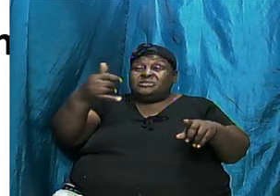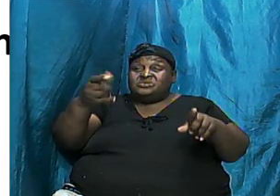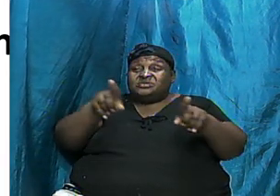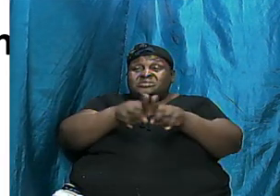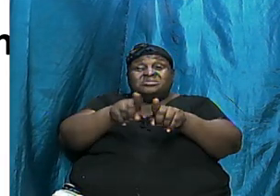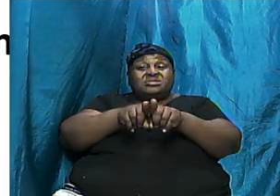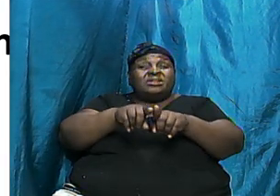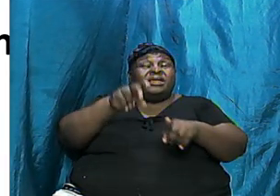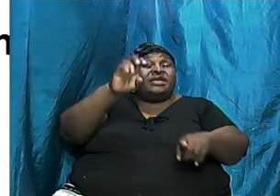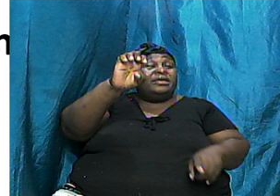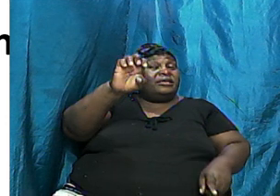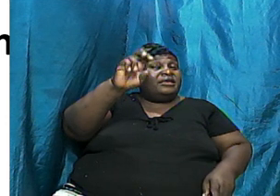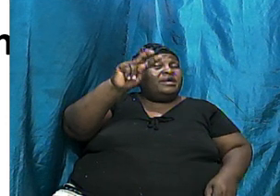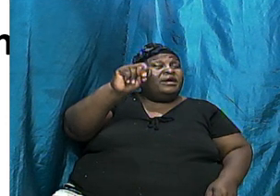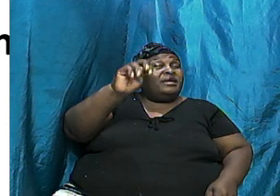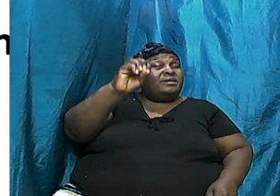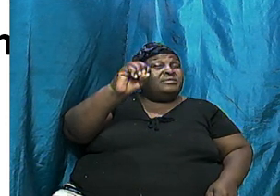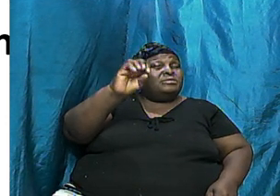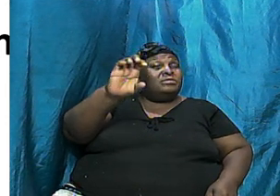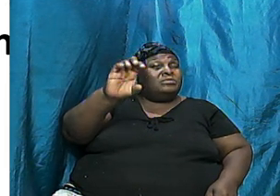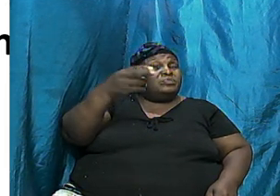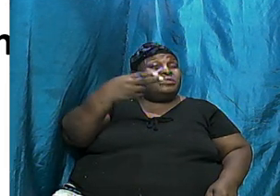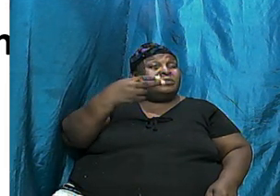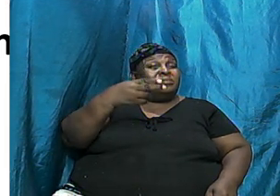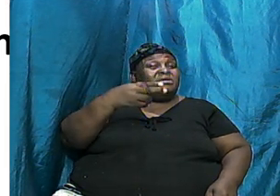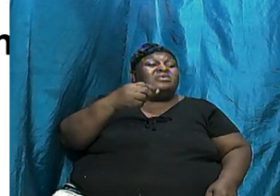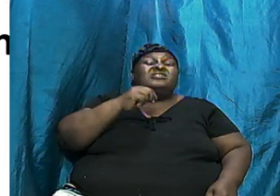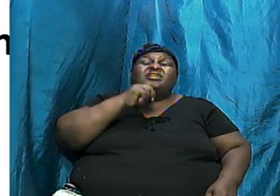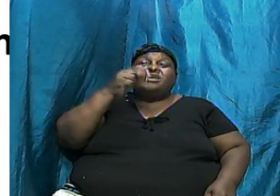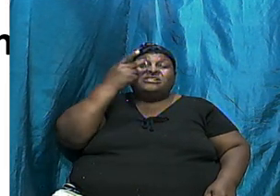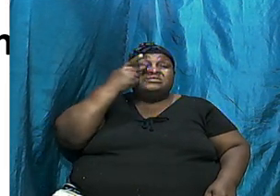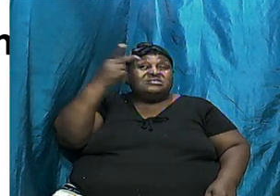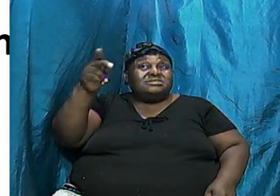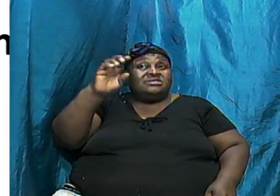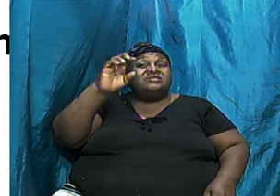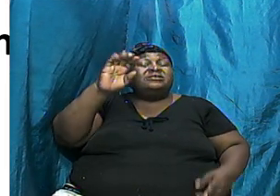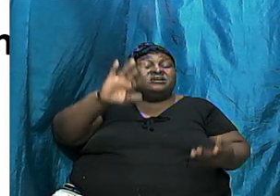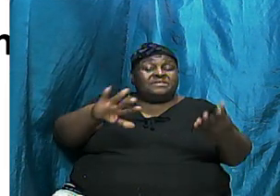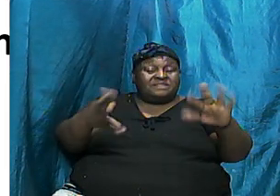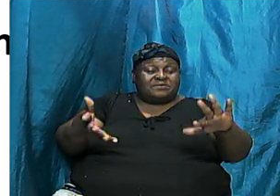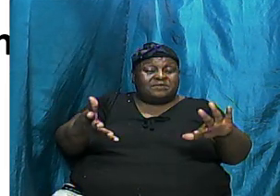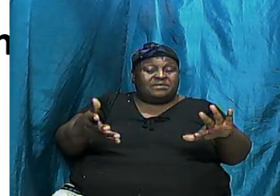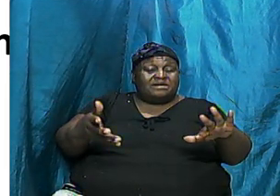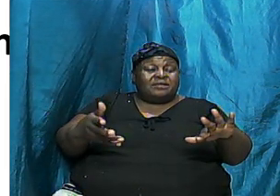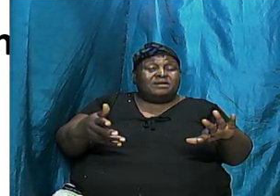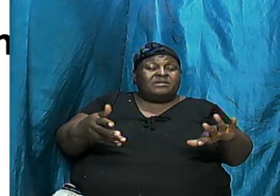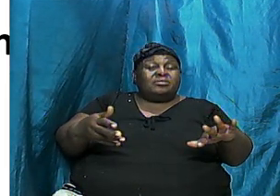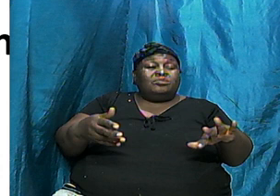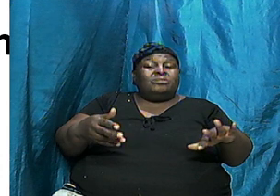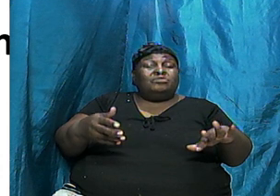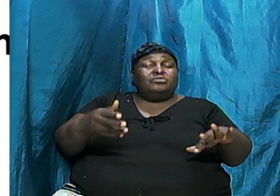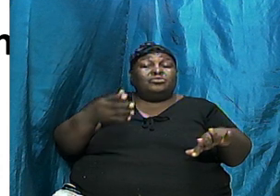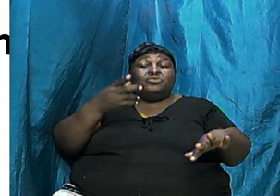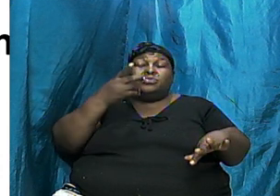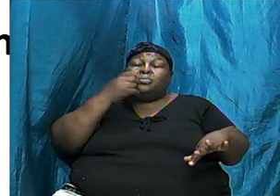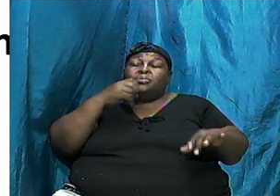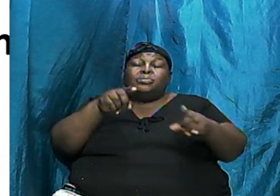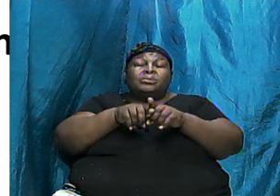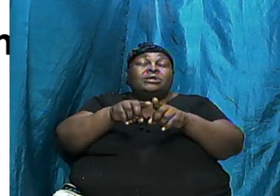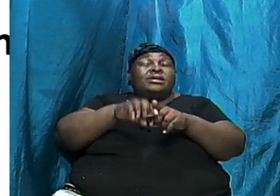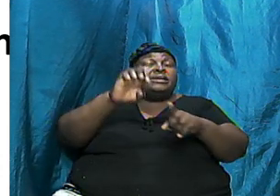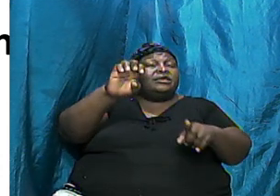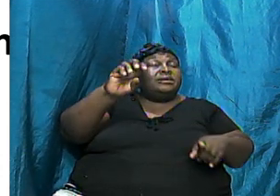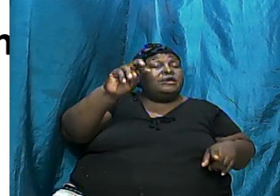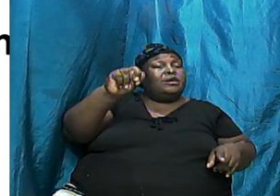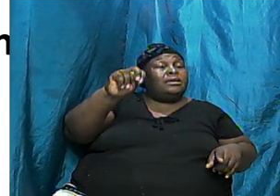Enoch, who will not see that, but who, like Enoch, will be taken out